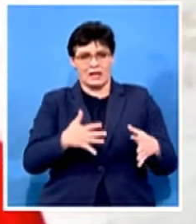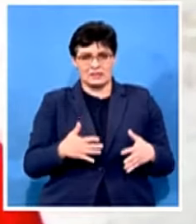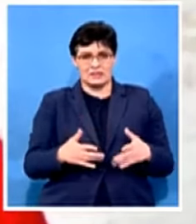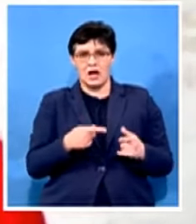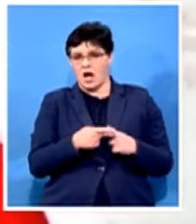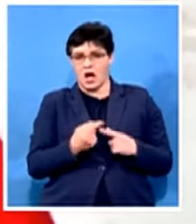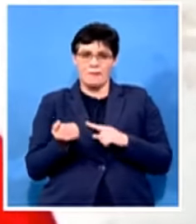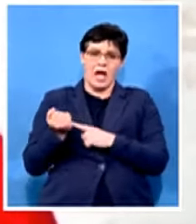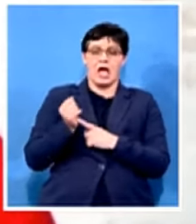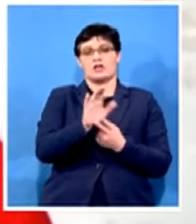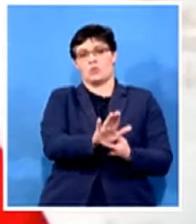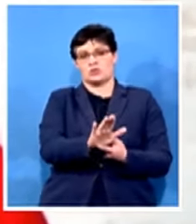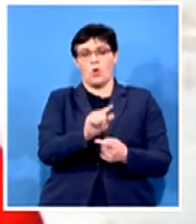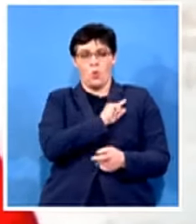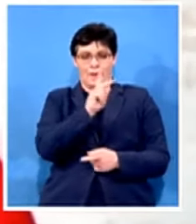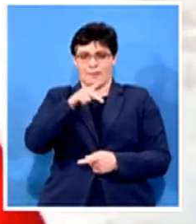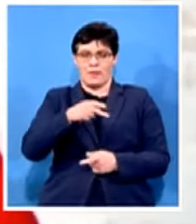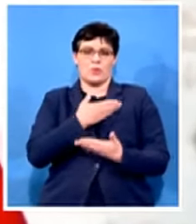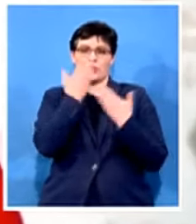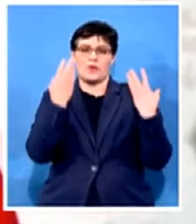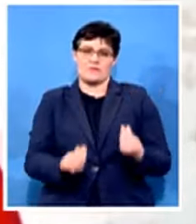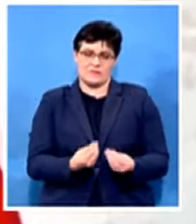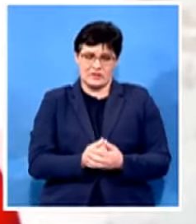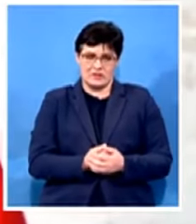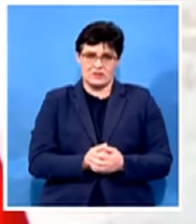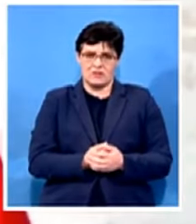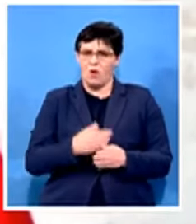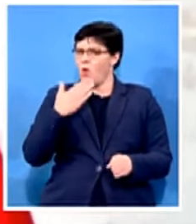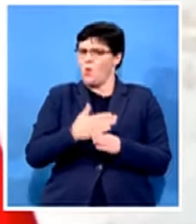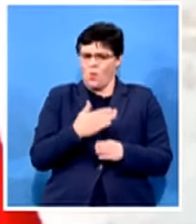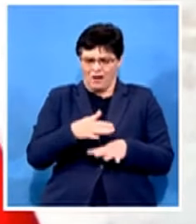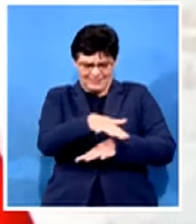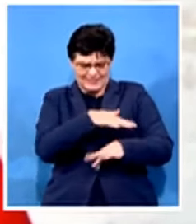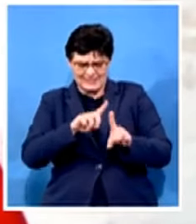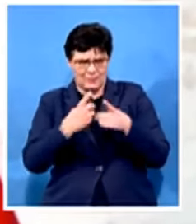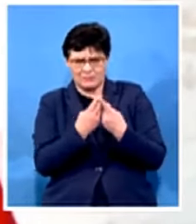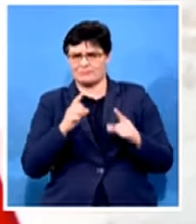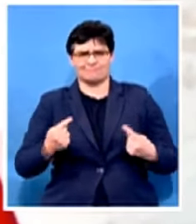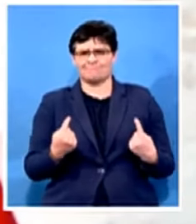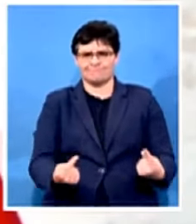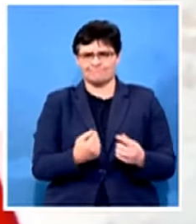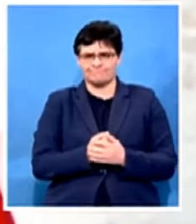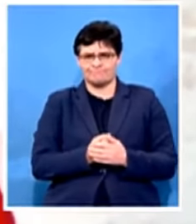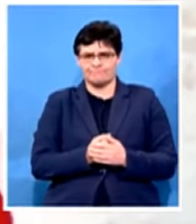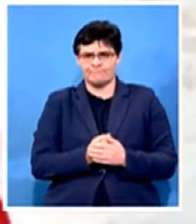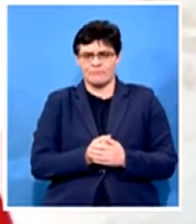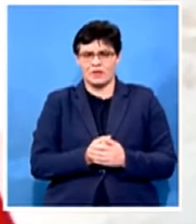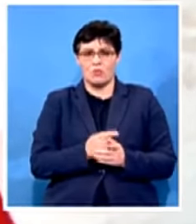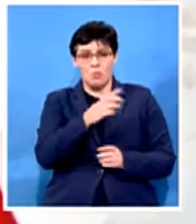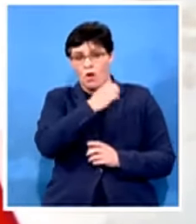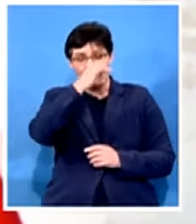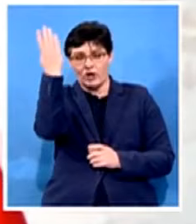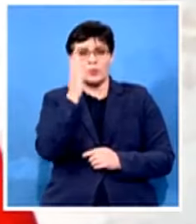so you cannot function in such a department and one thing that we must not forget is that we're not only fighting covet 19